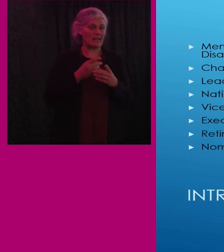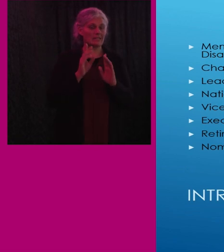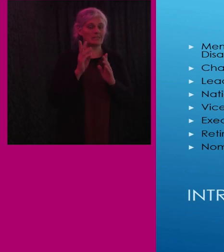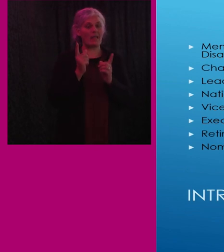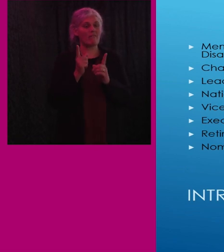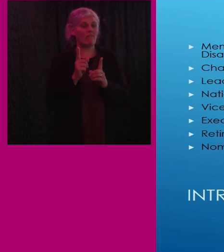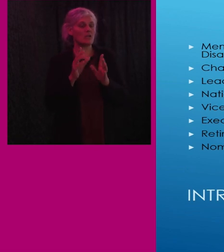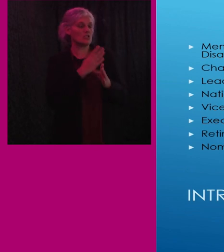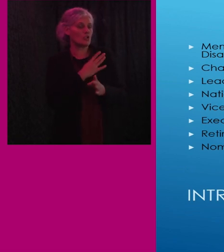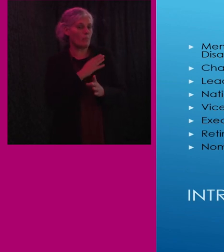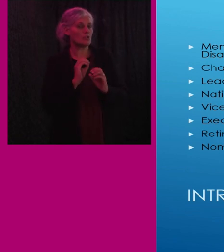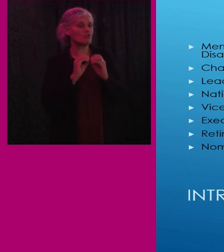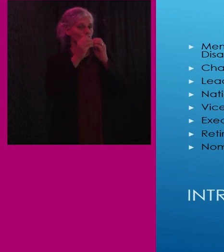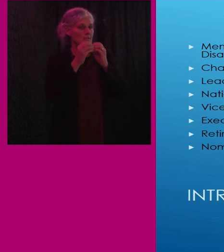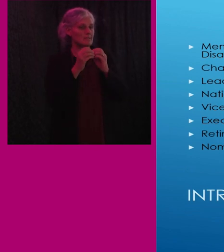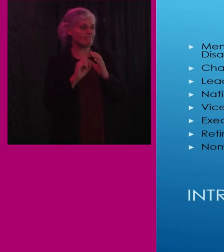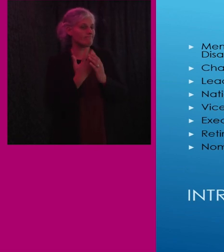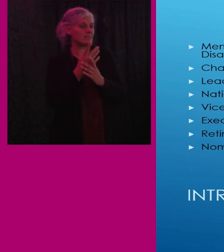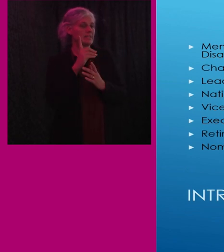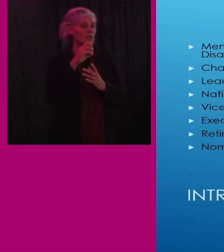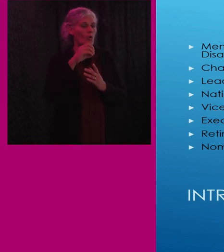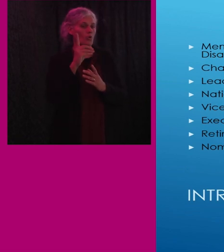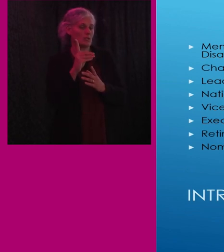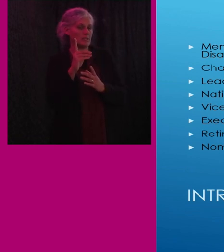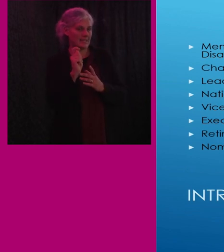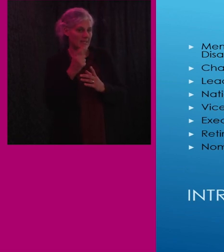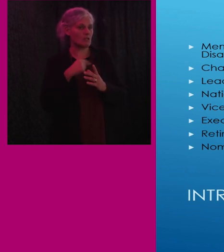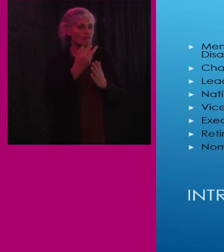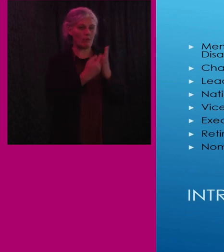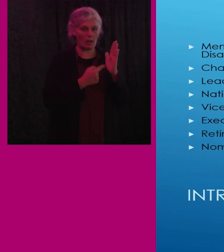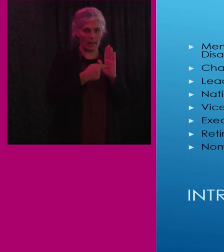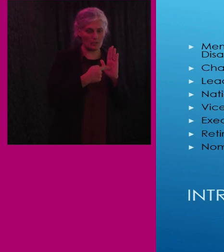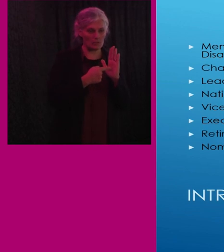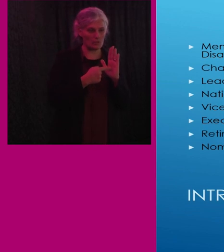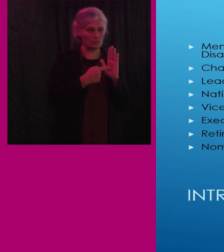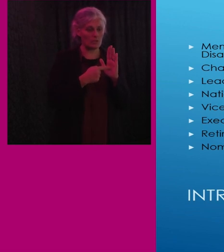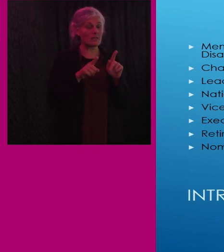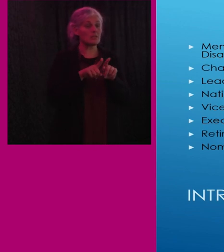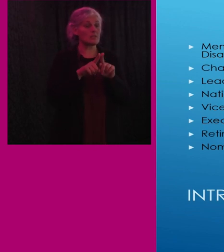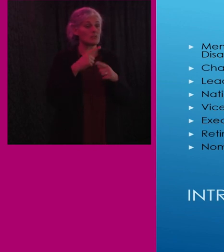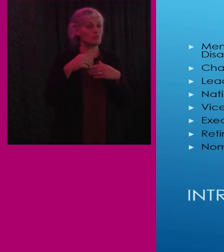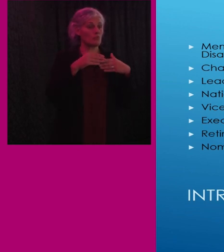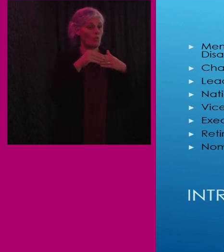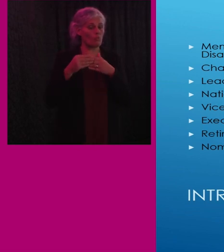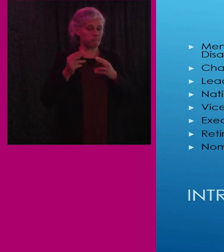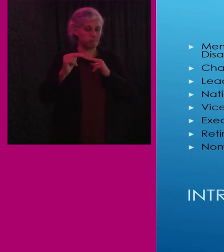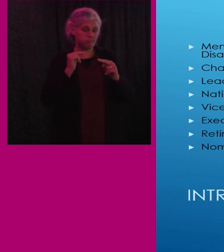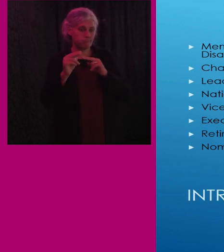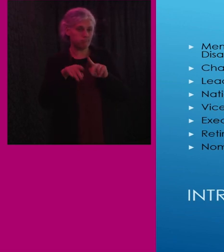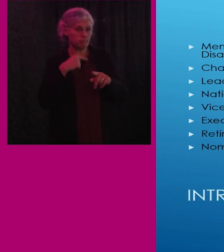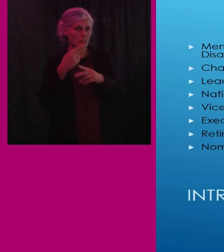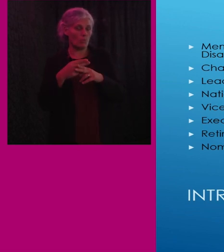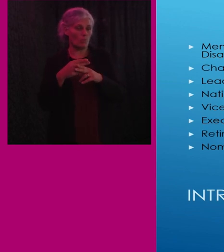created to help develop DOT's ADA regulations. I was also the lead negotiator in a federal